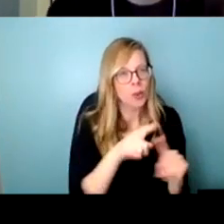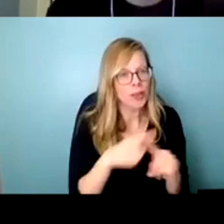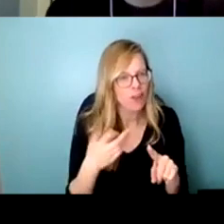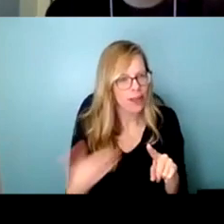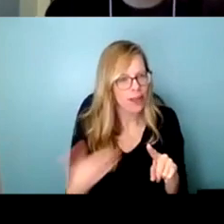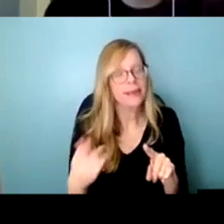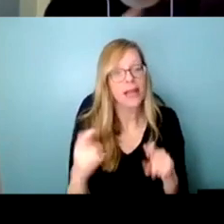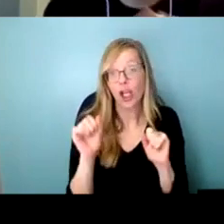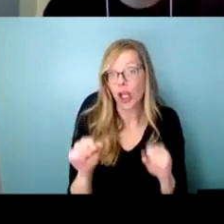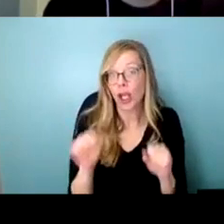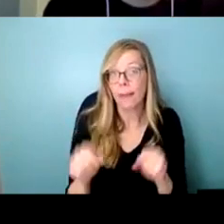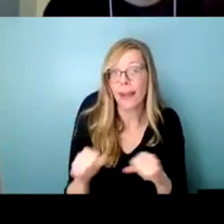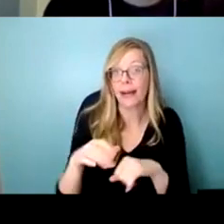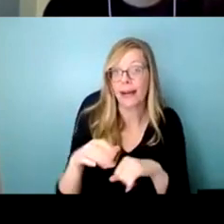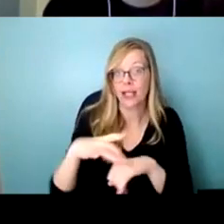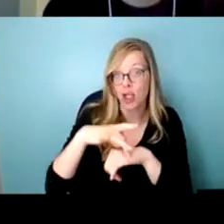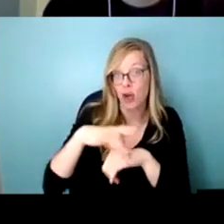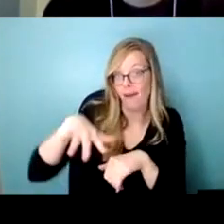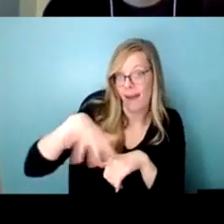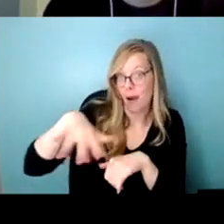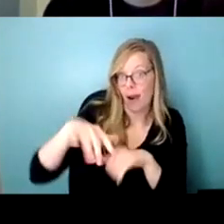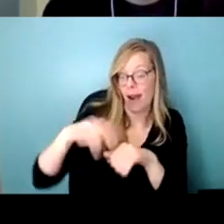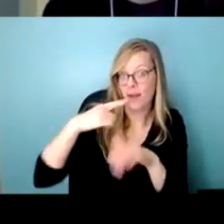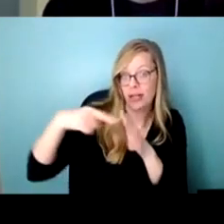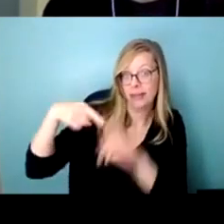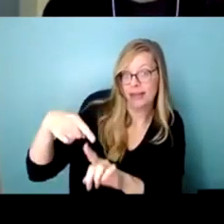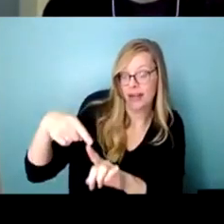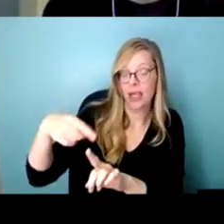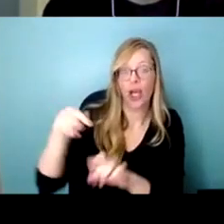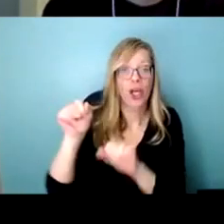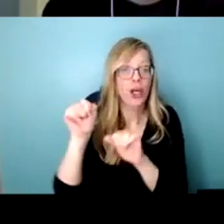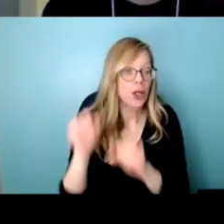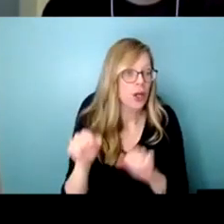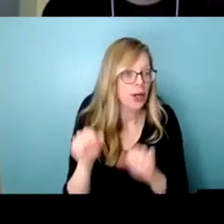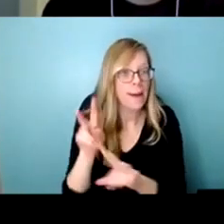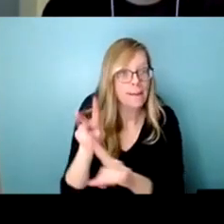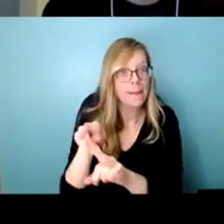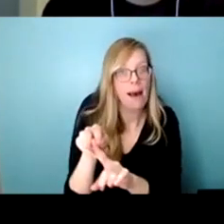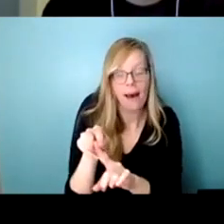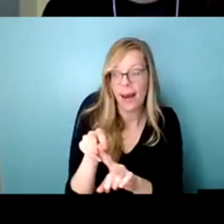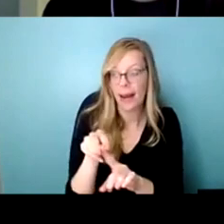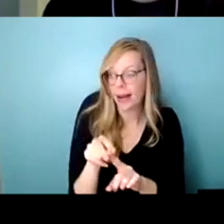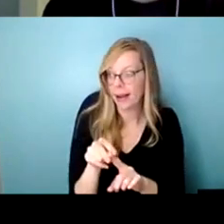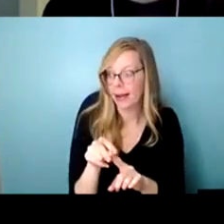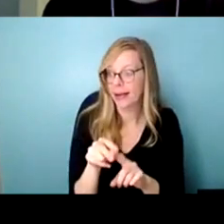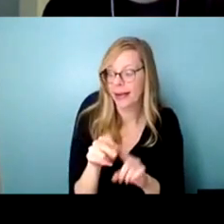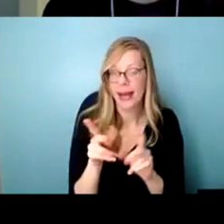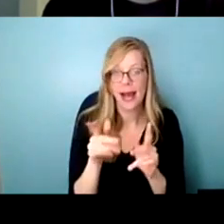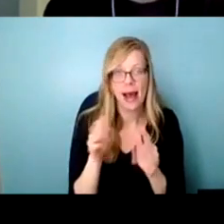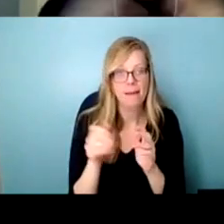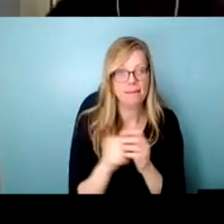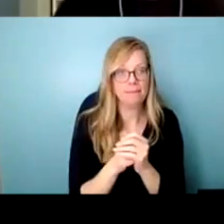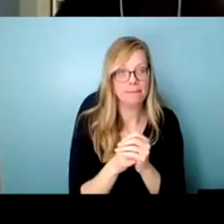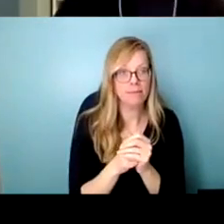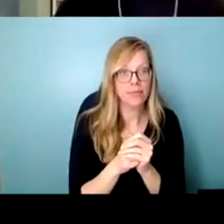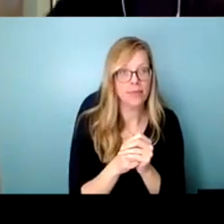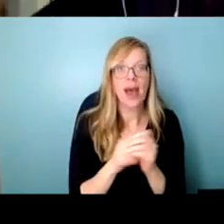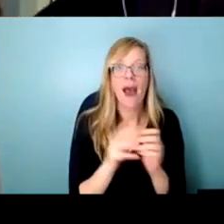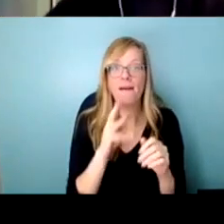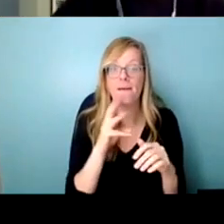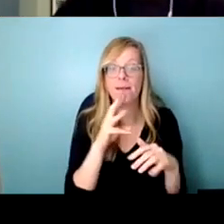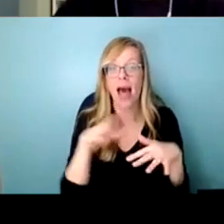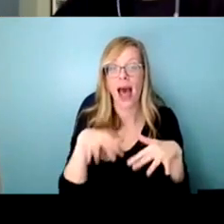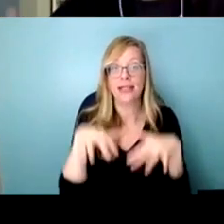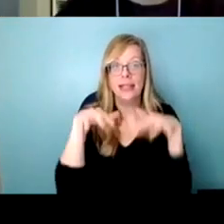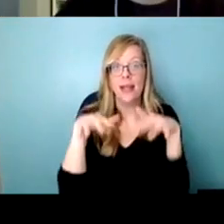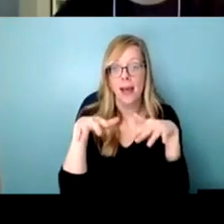geographic application so for example something could apply um within um a floodplain that would be a